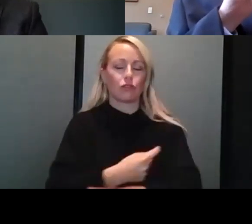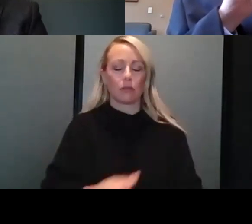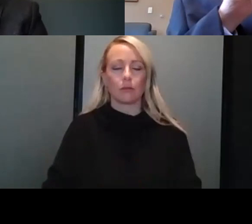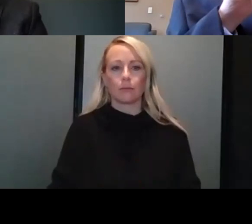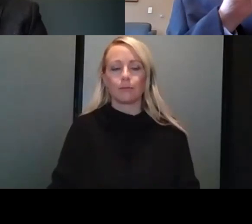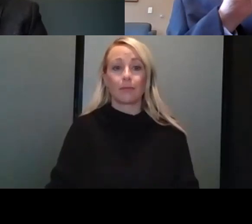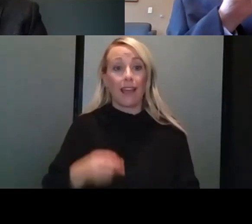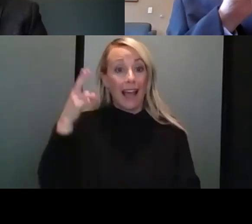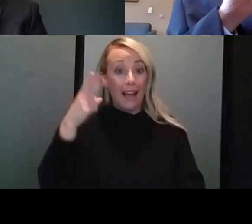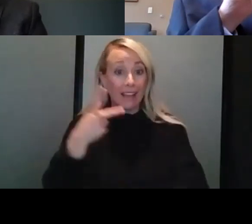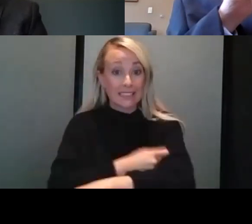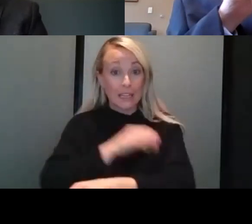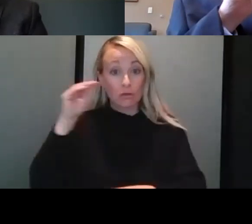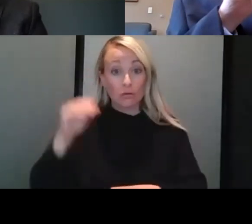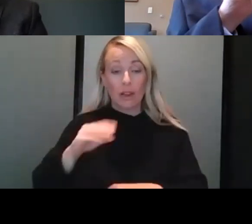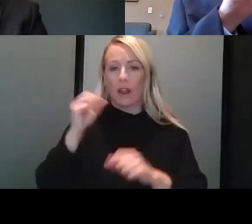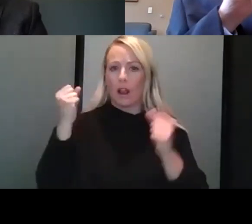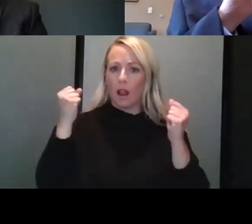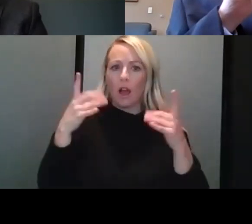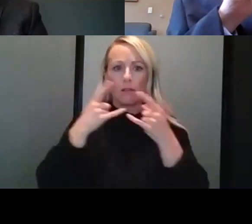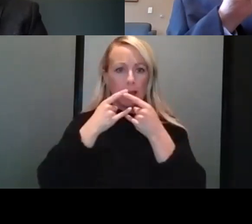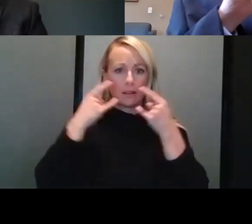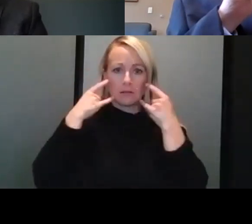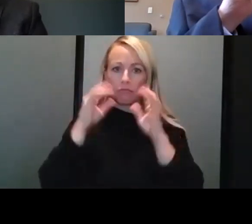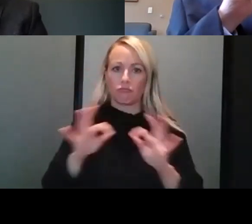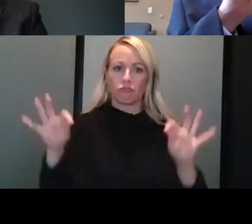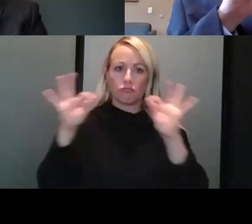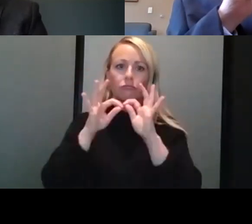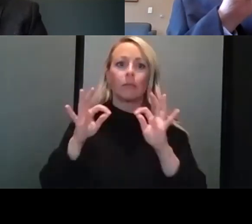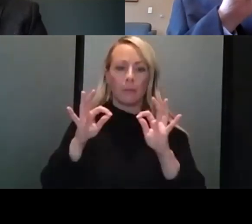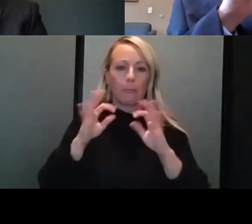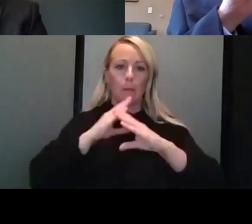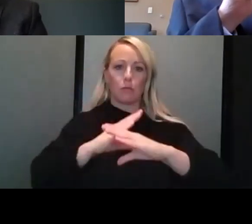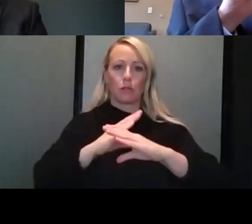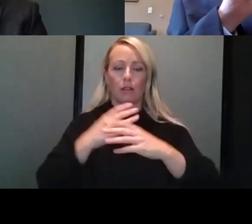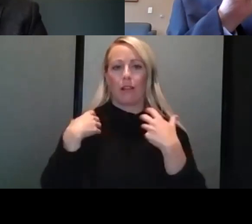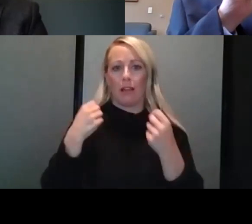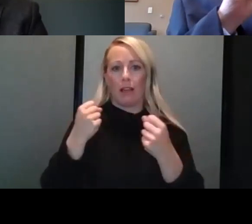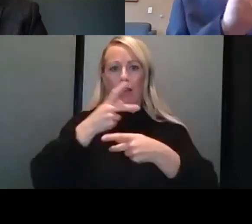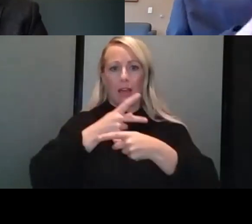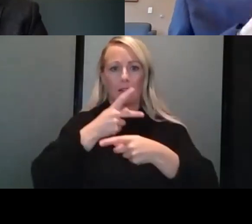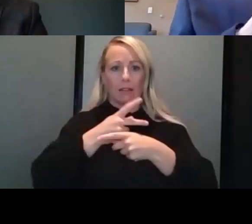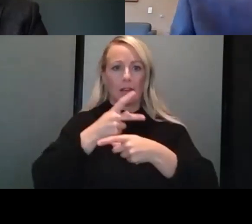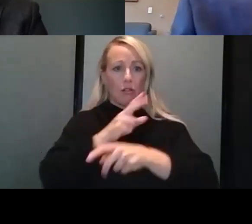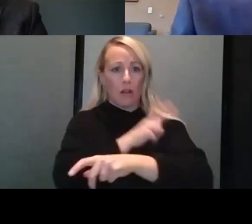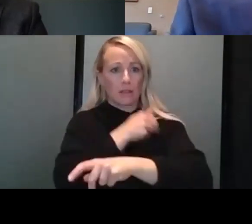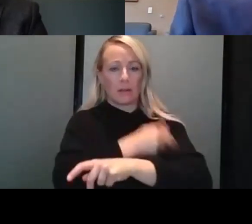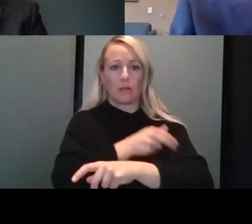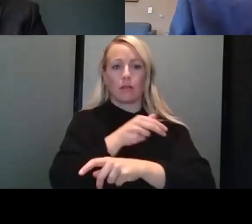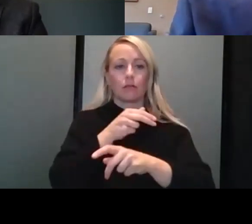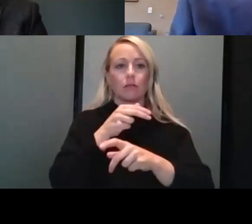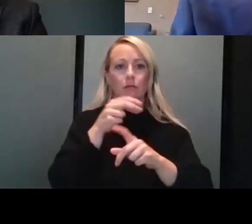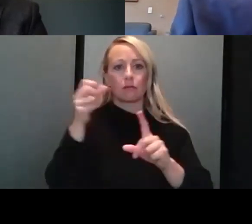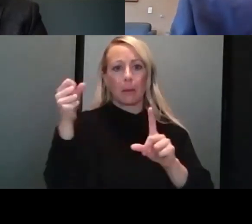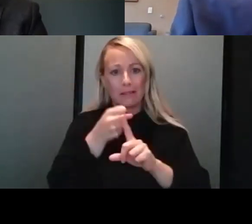High vaccination rates and lots of masking protect healthcare capacity, protect those who